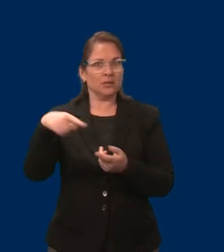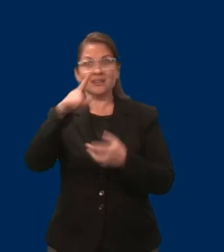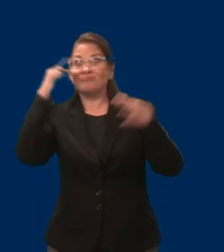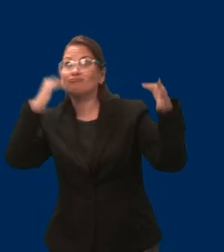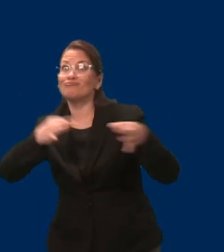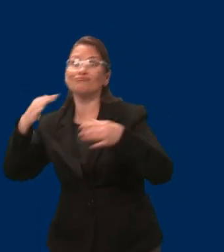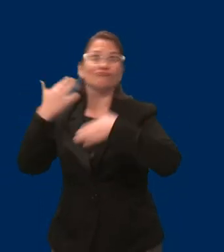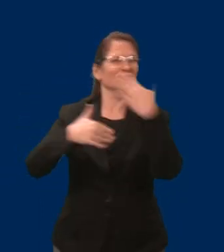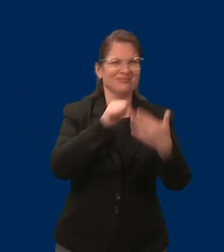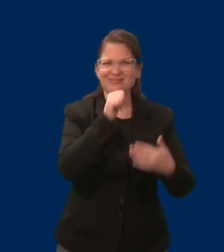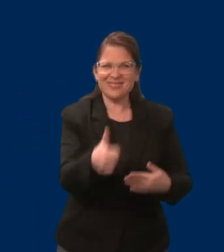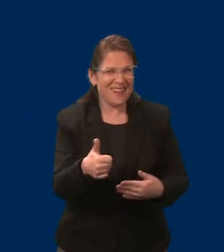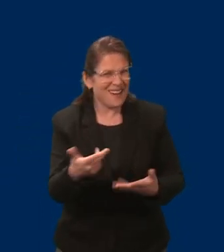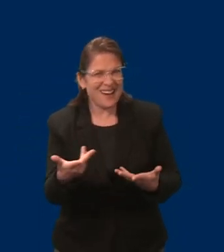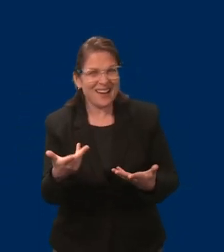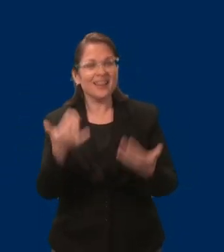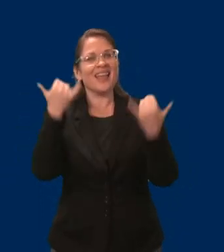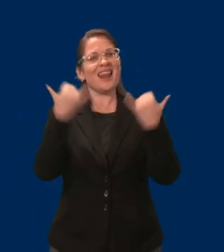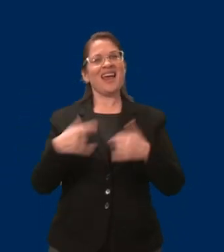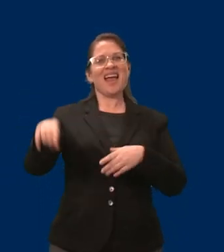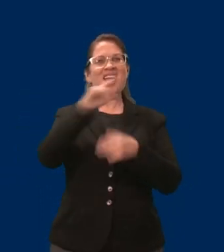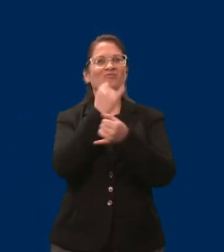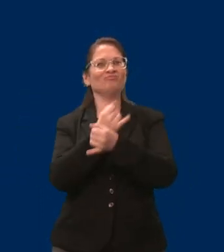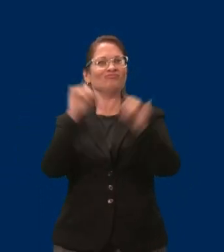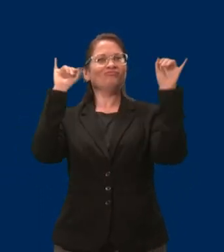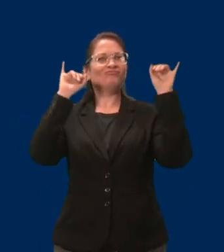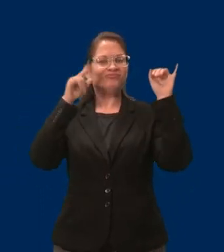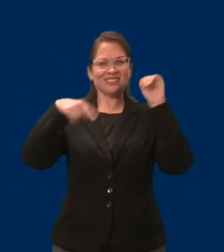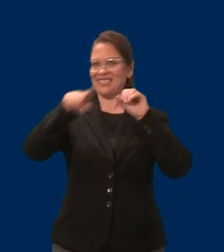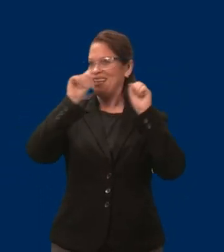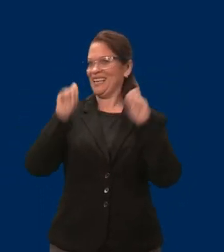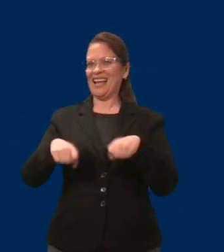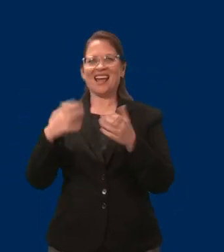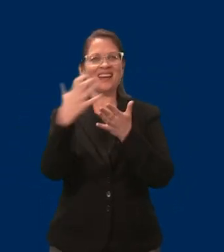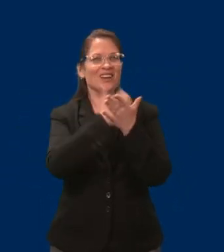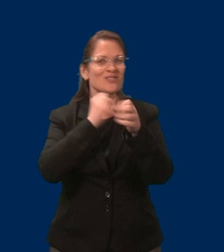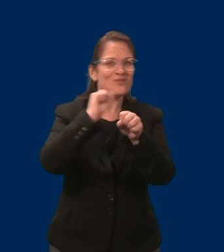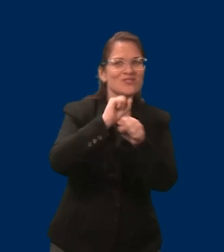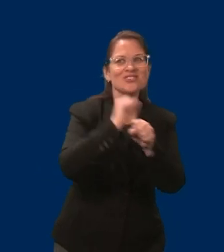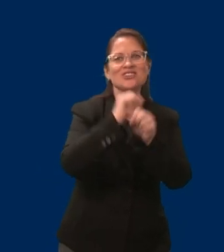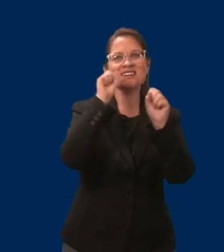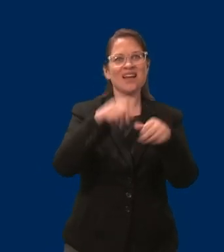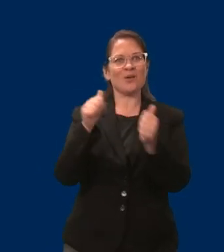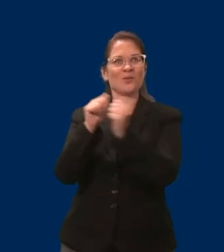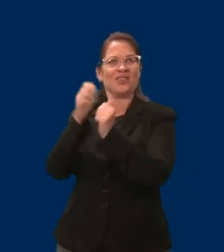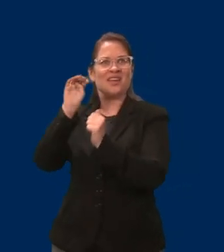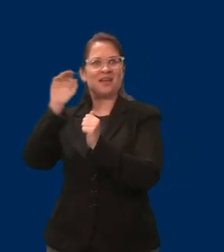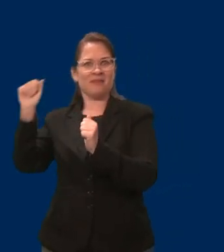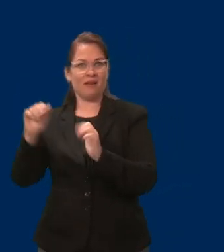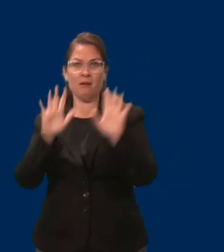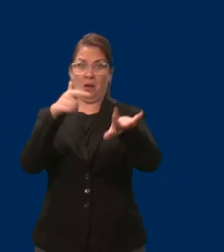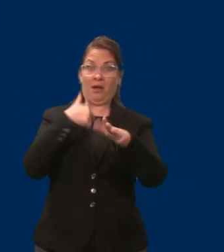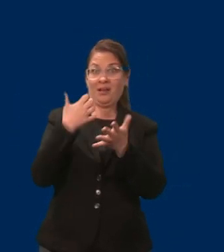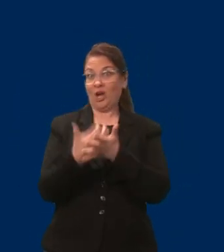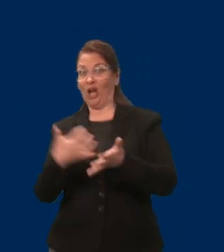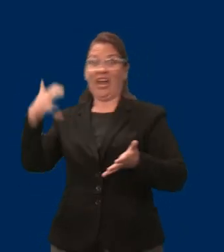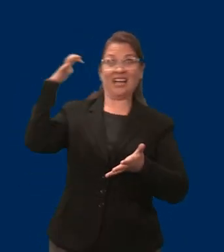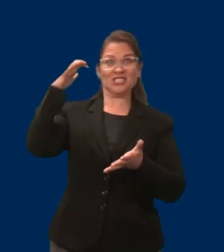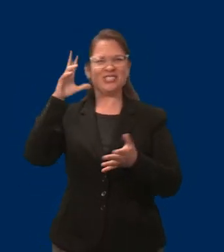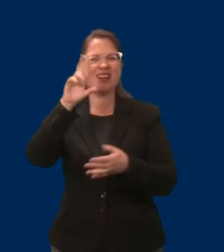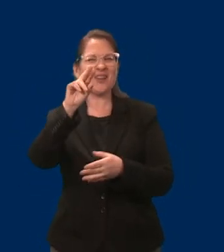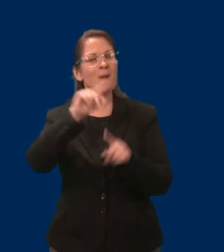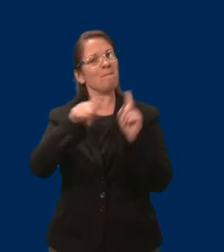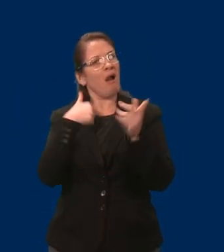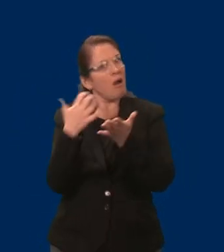need in a job I love. It also means I'm not rich. It also means the paying a percentage of my wages every